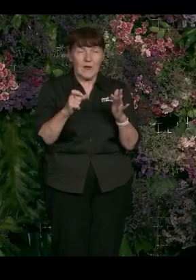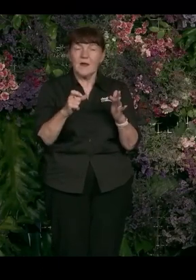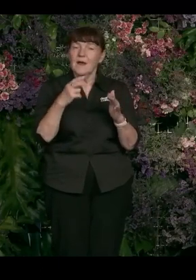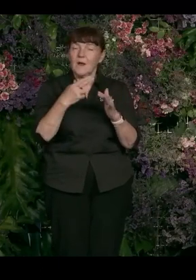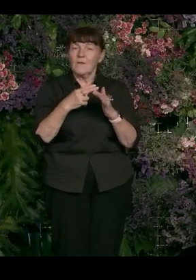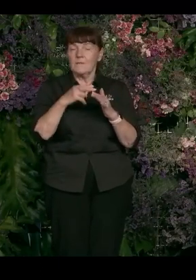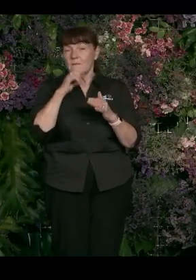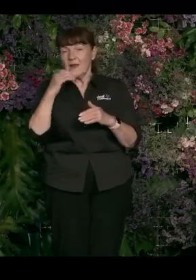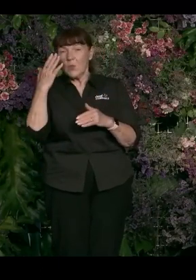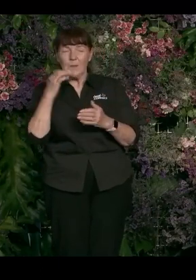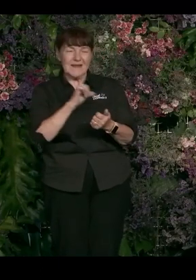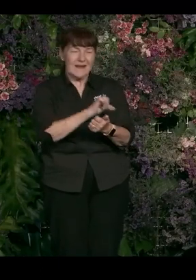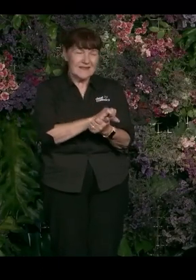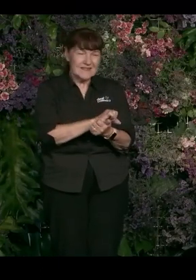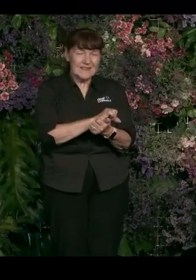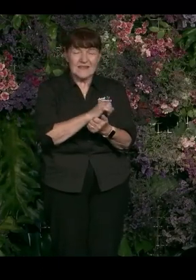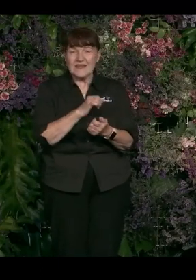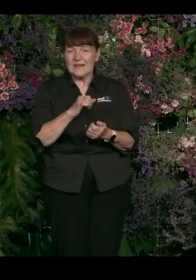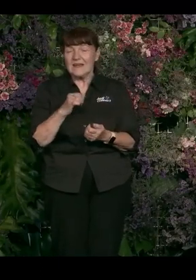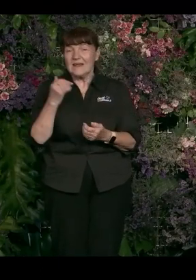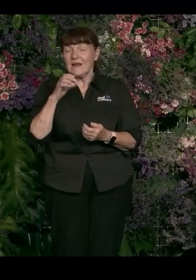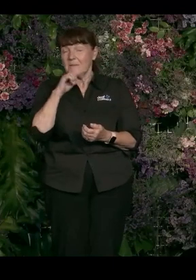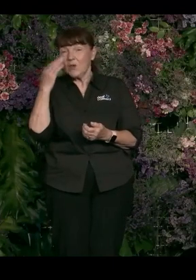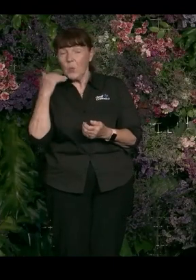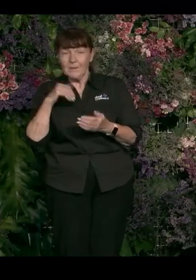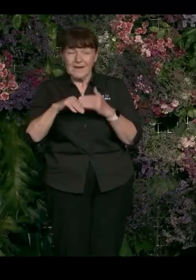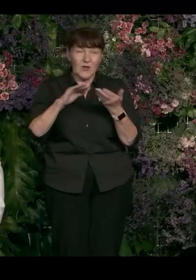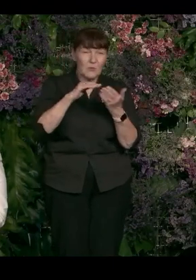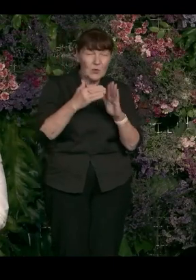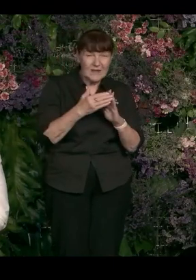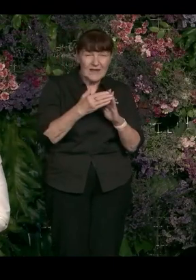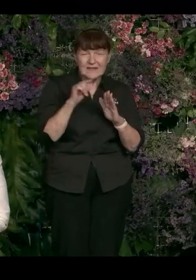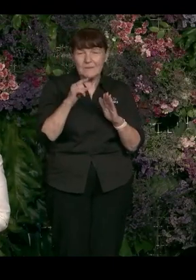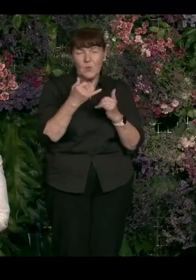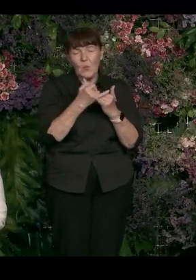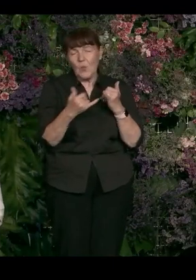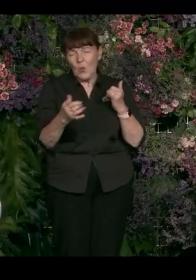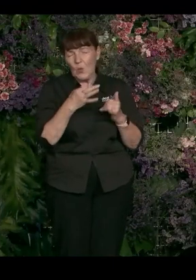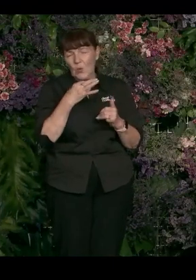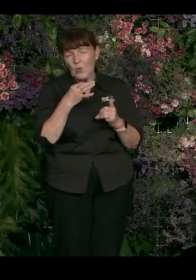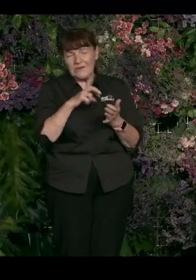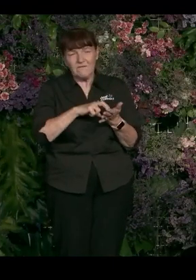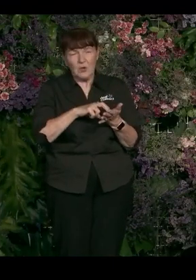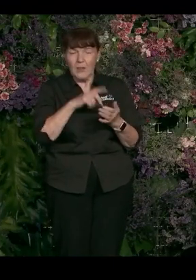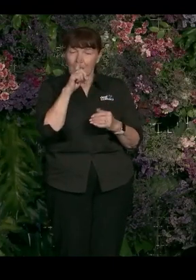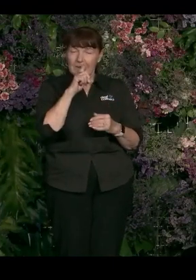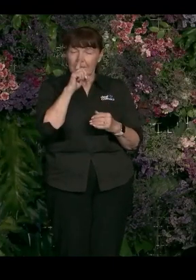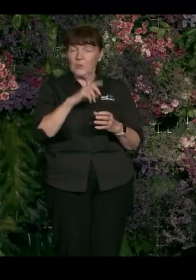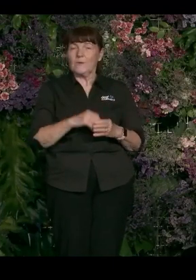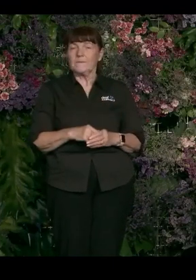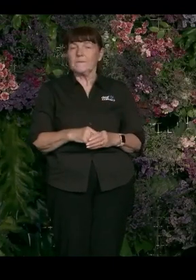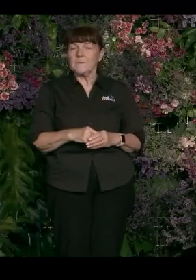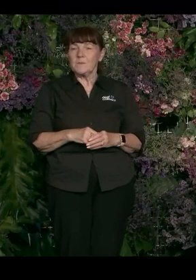with men and women in custody, with men and women in the community, some of the most vulnerable people. And